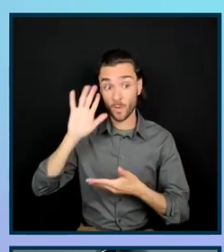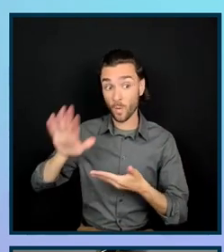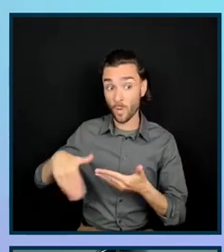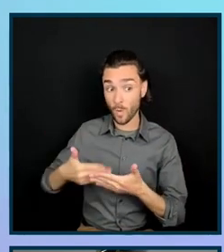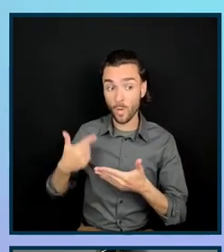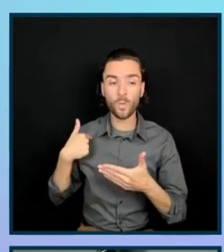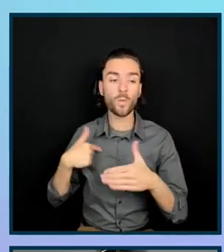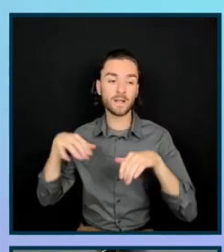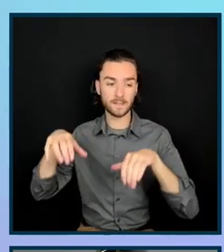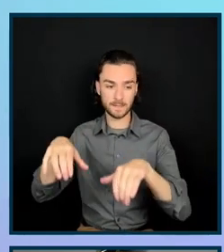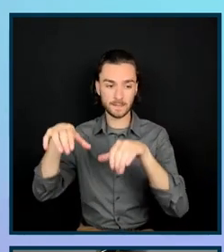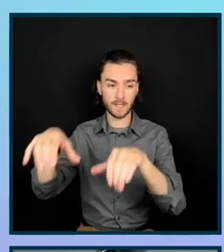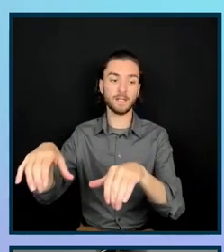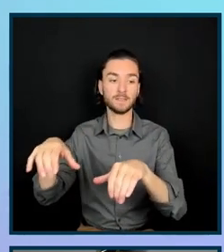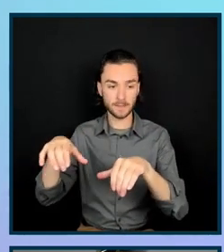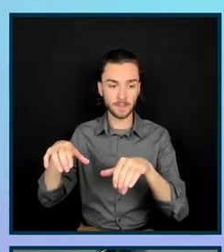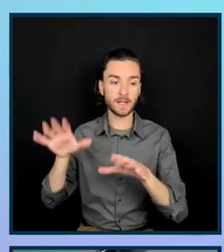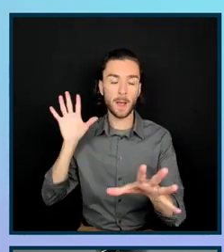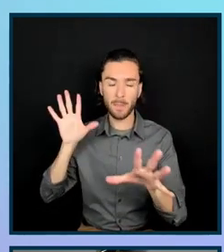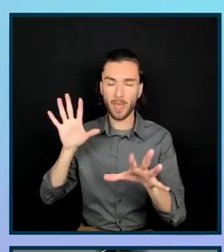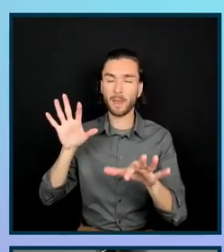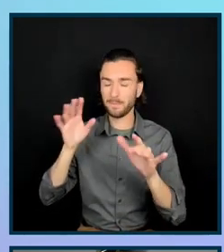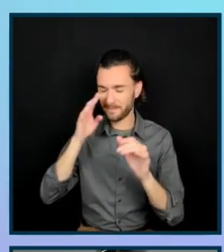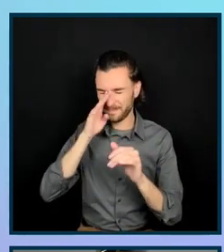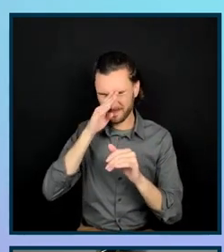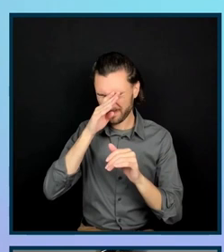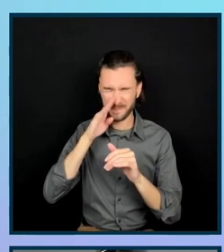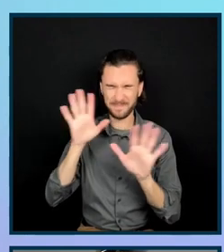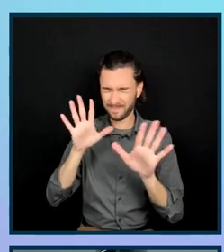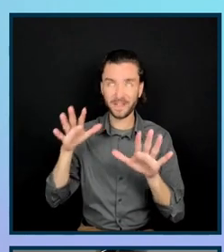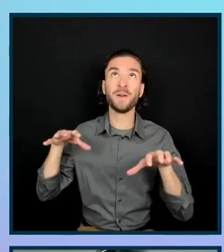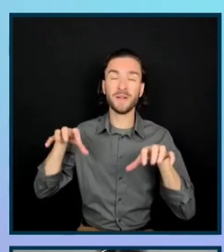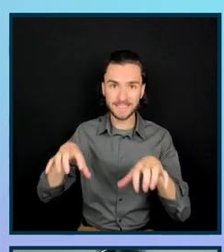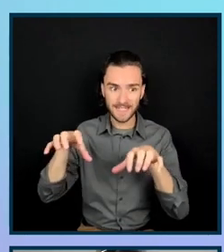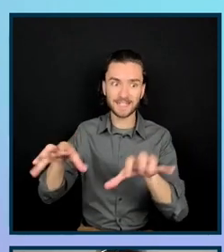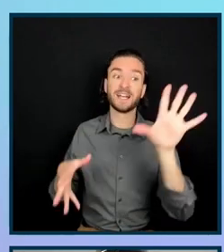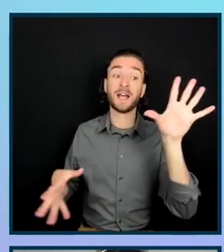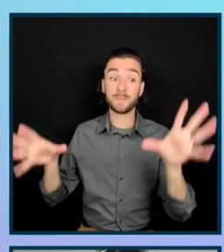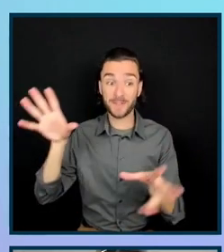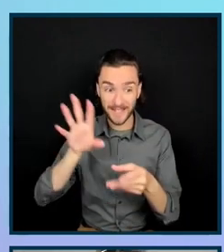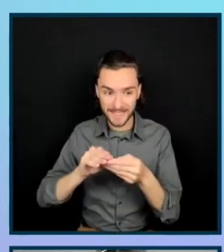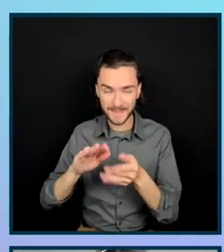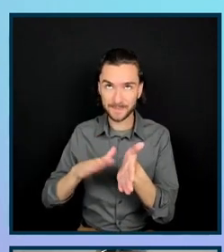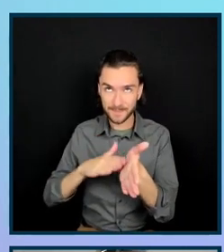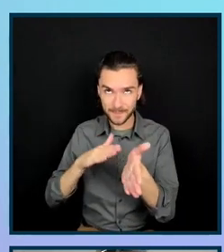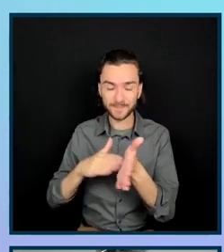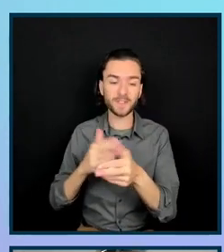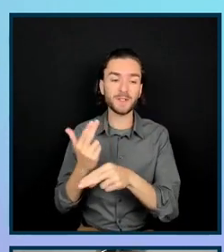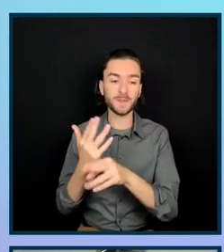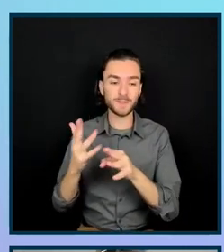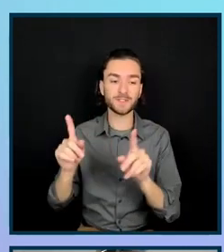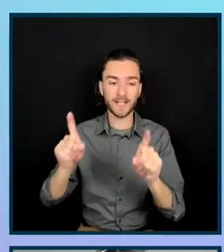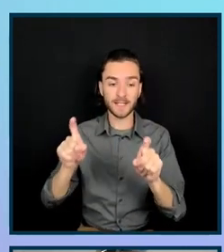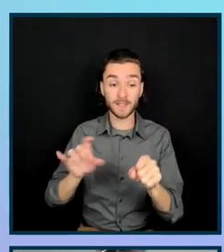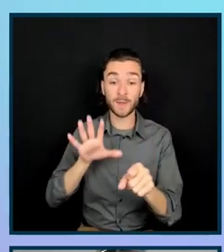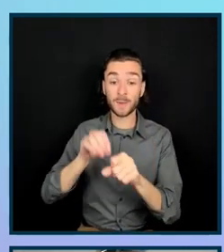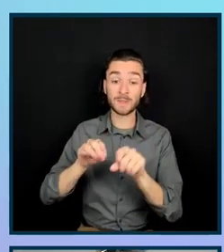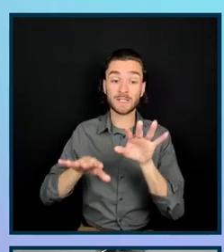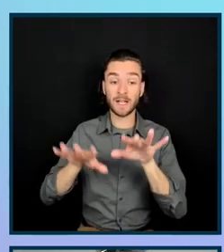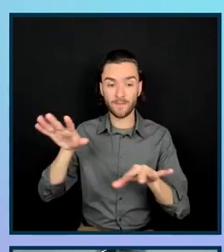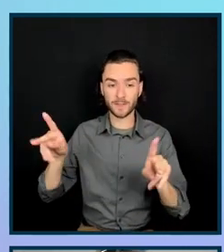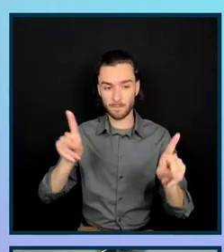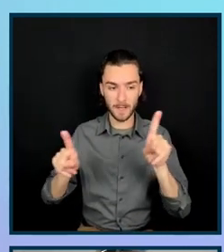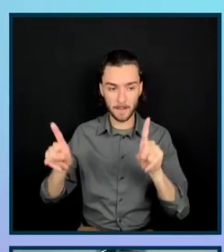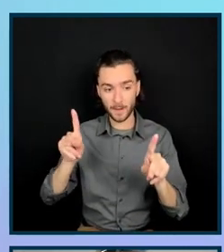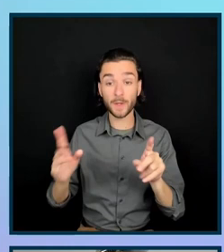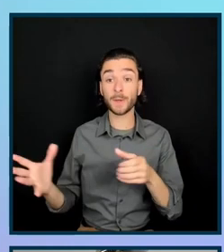we conduct conductive compre-, well, we conduct comprehensive, there we go, user testing with diverse participants. So